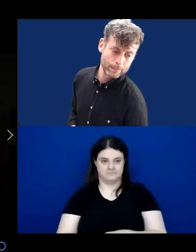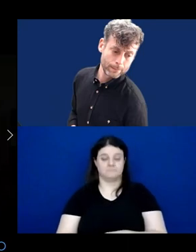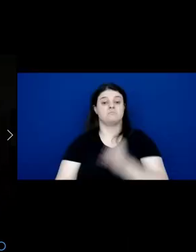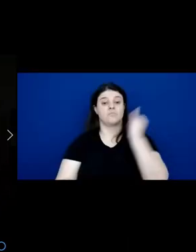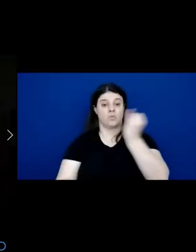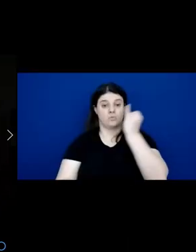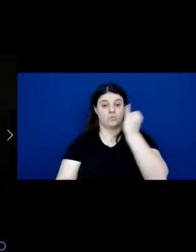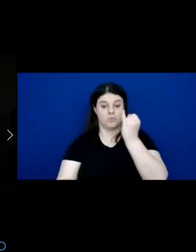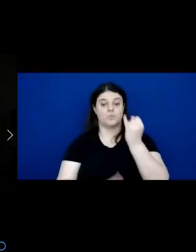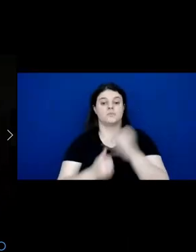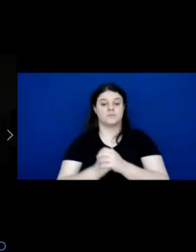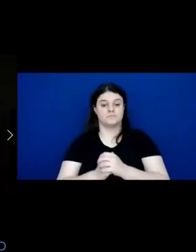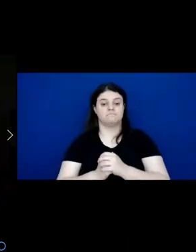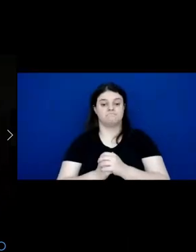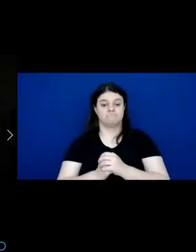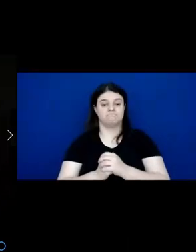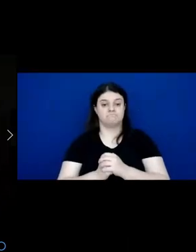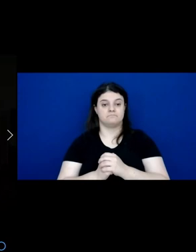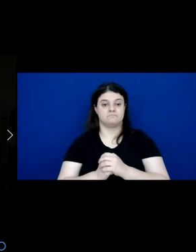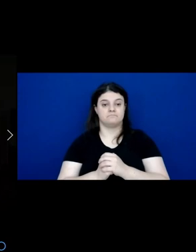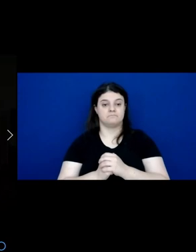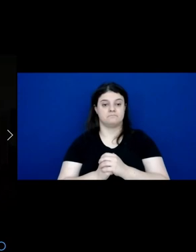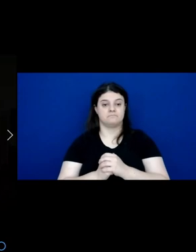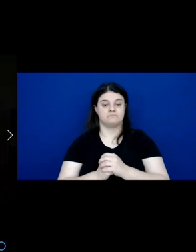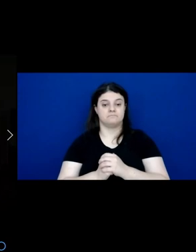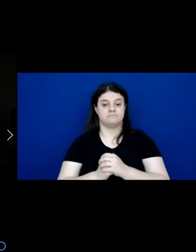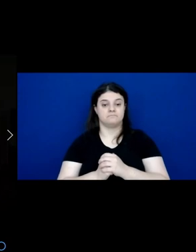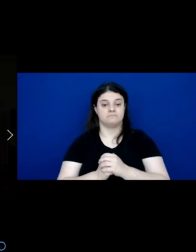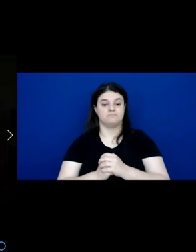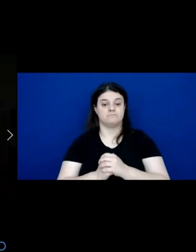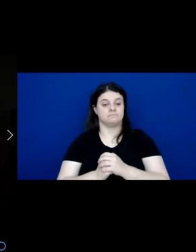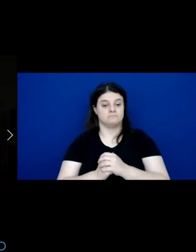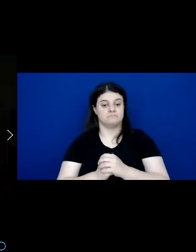messages.